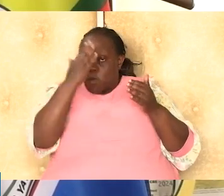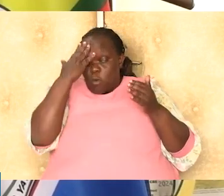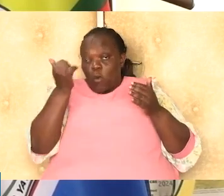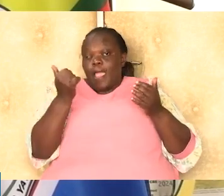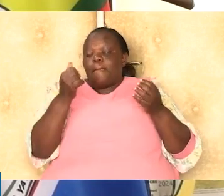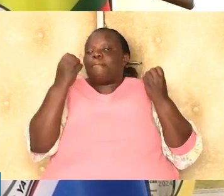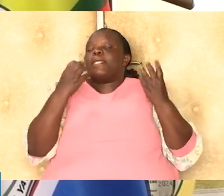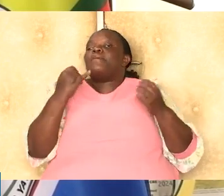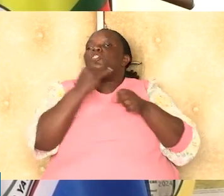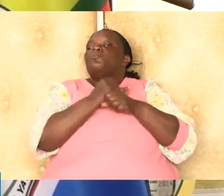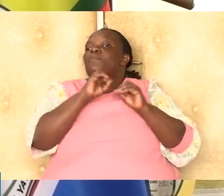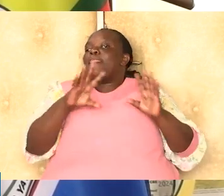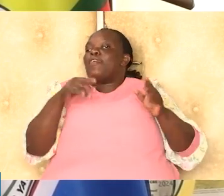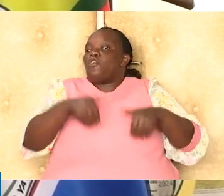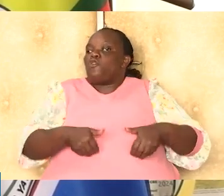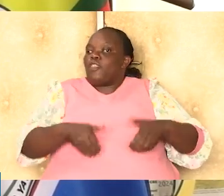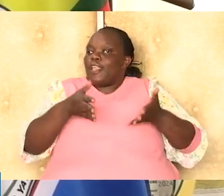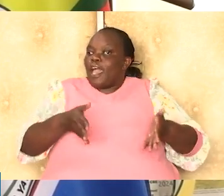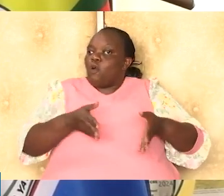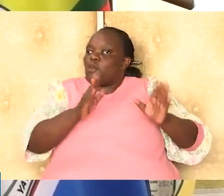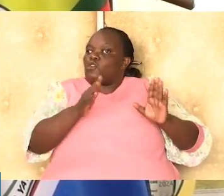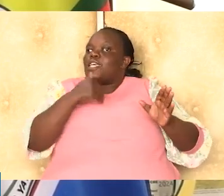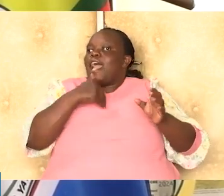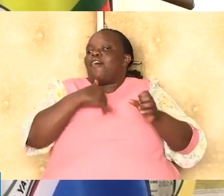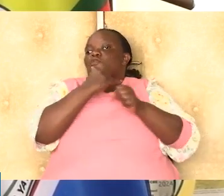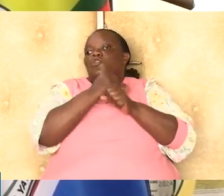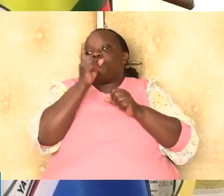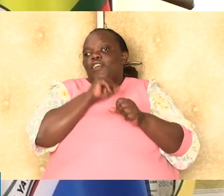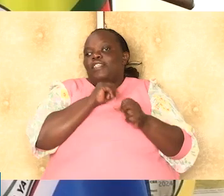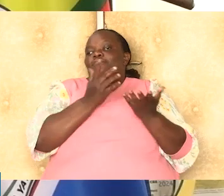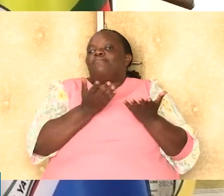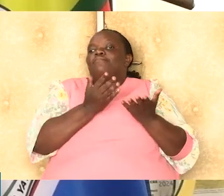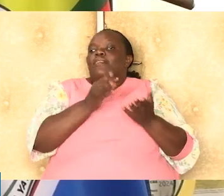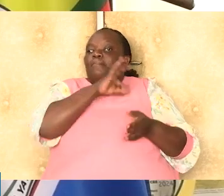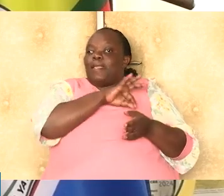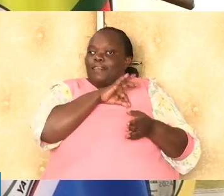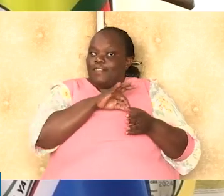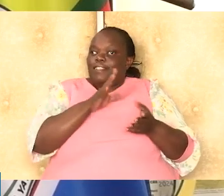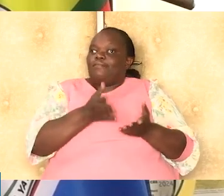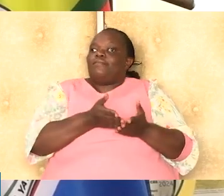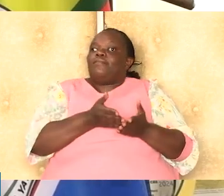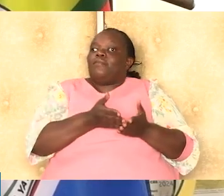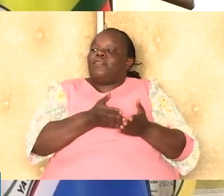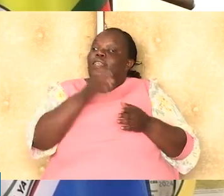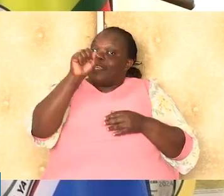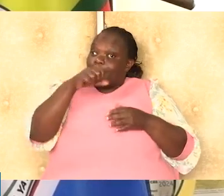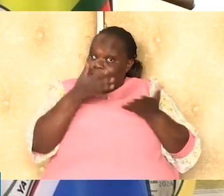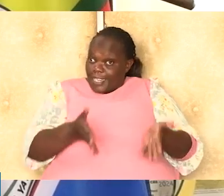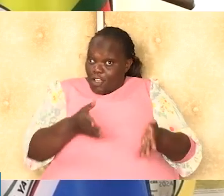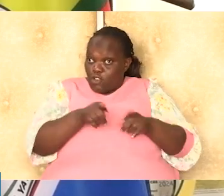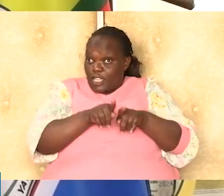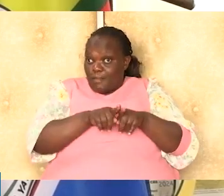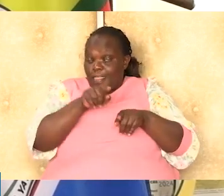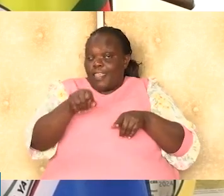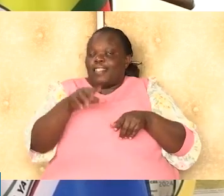many jobless youth, including himself, now have opportunities to utilize their skills and earn a living. Yes, now also,